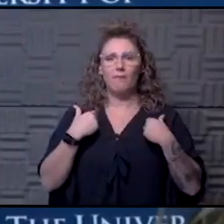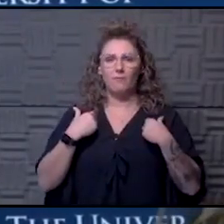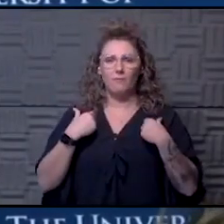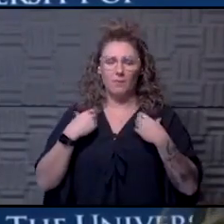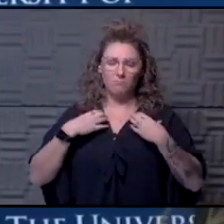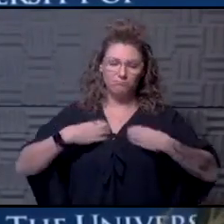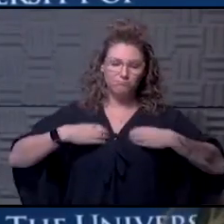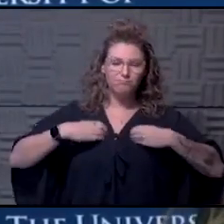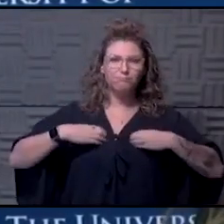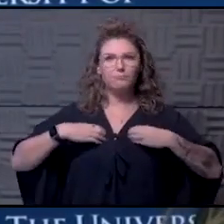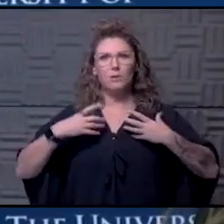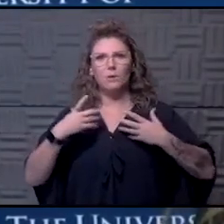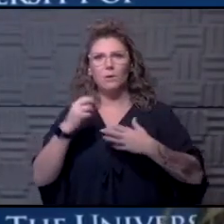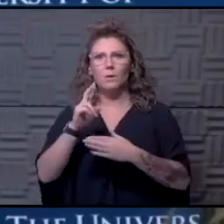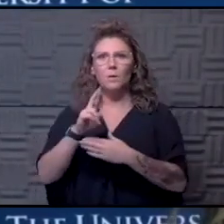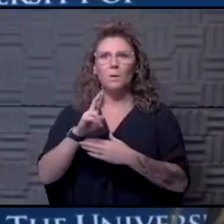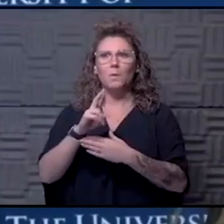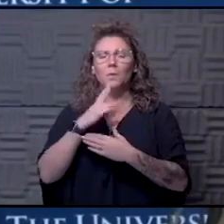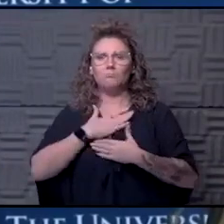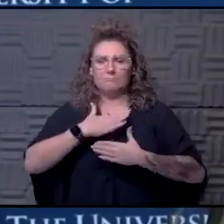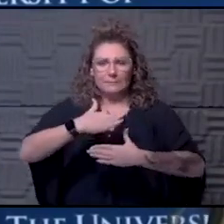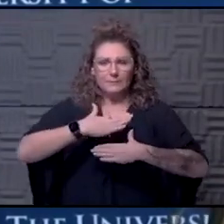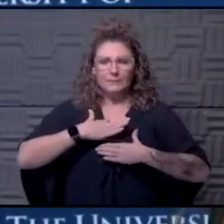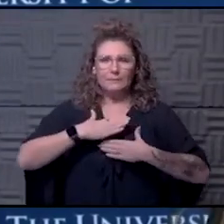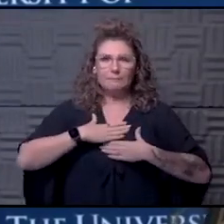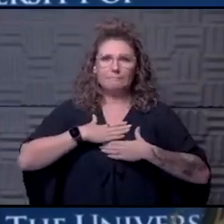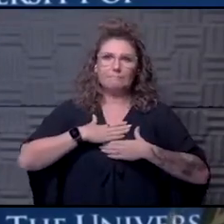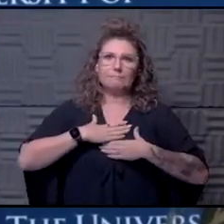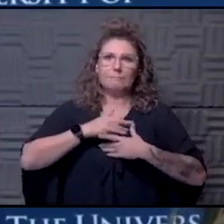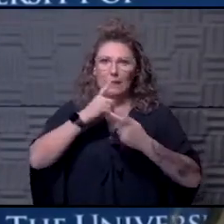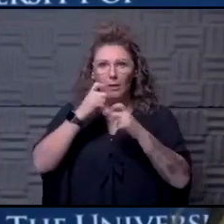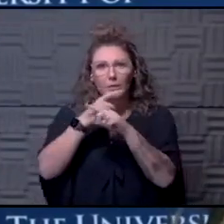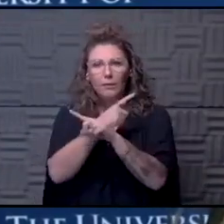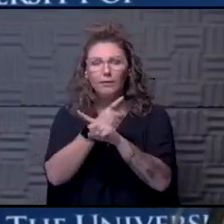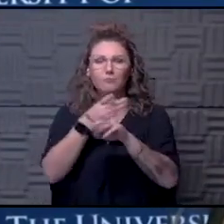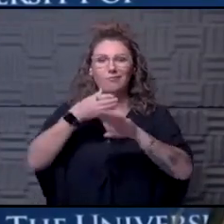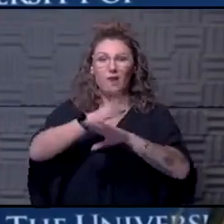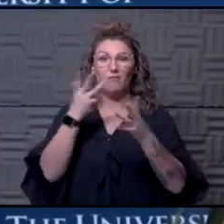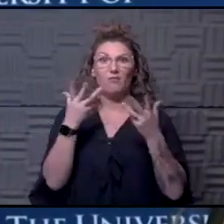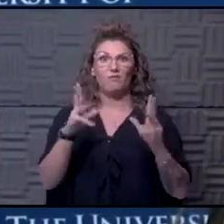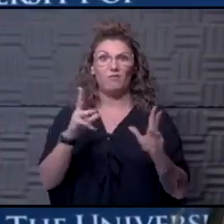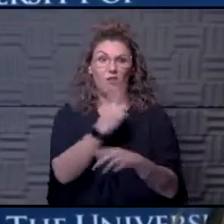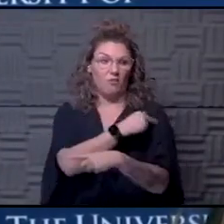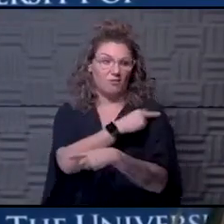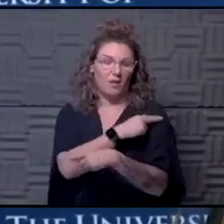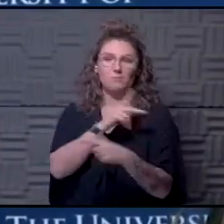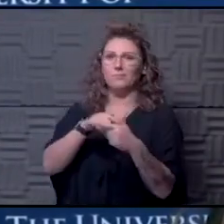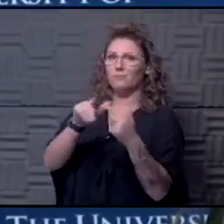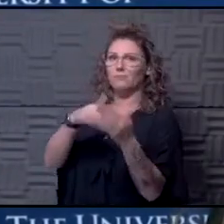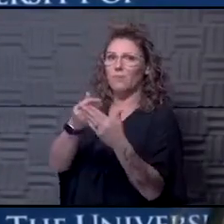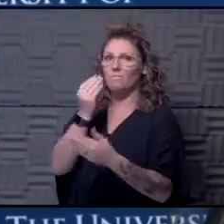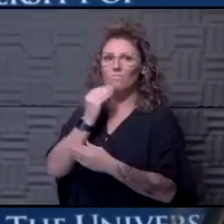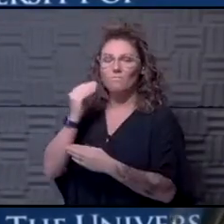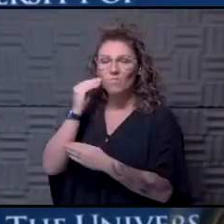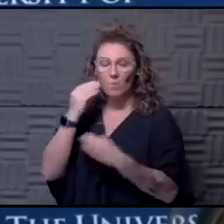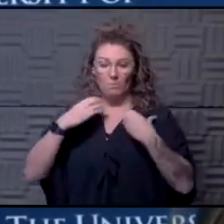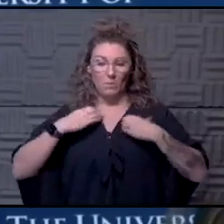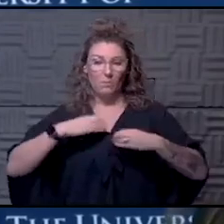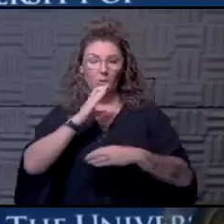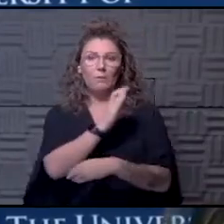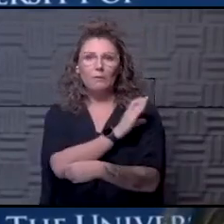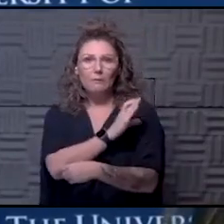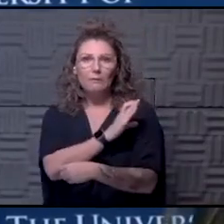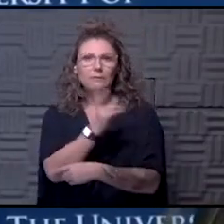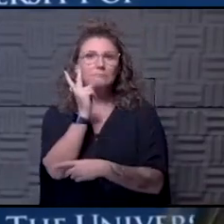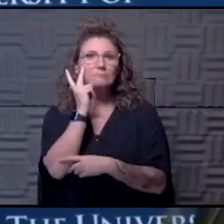or lung complications, even after they were able to go home. So we have in our pulmonary clinic have been seeing these